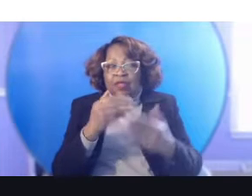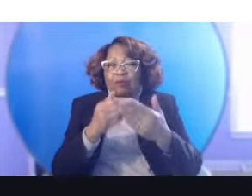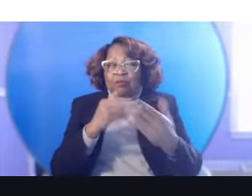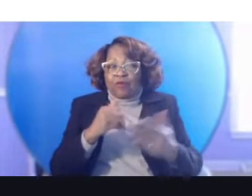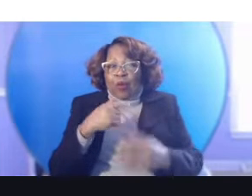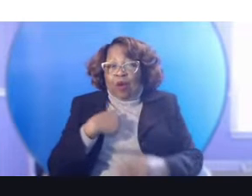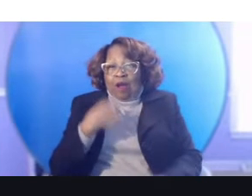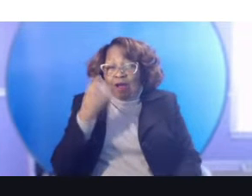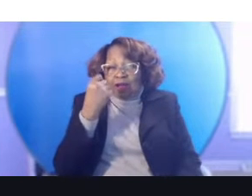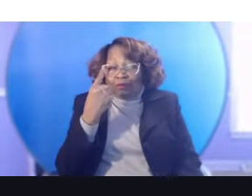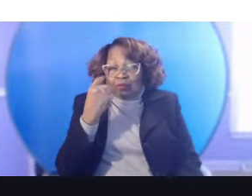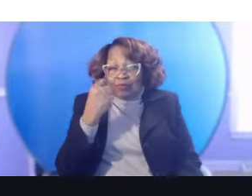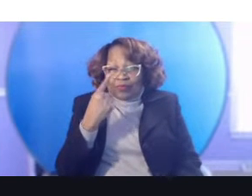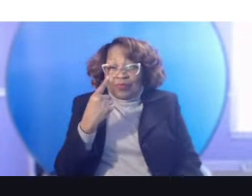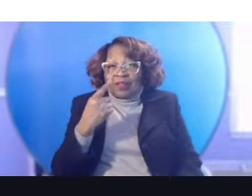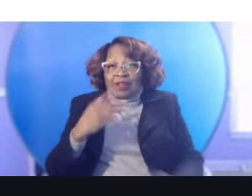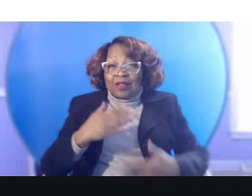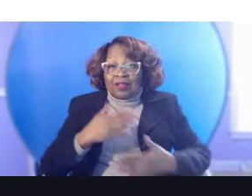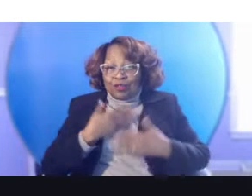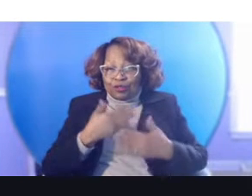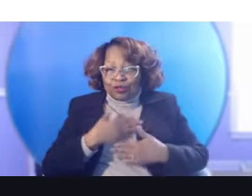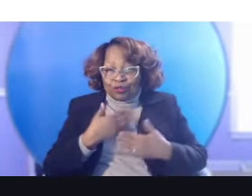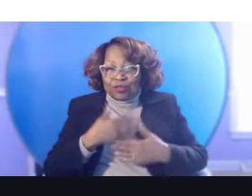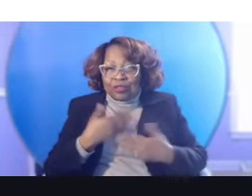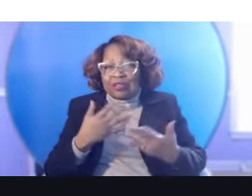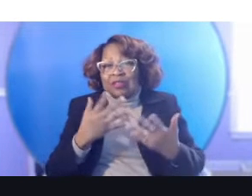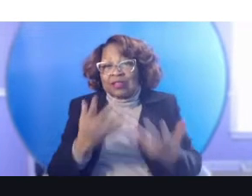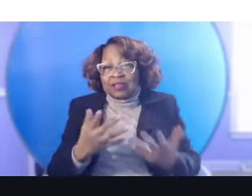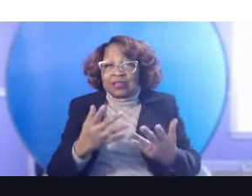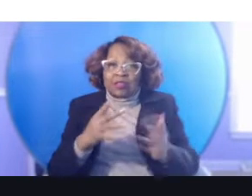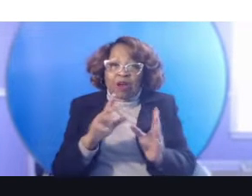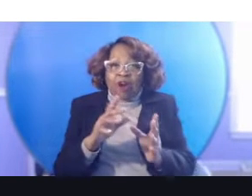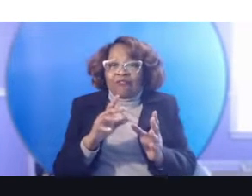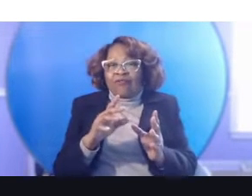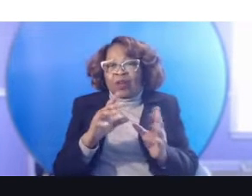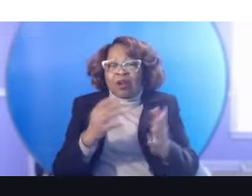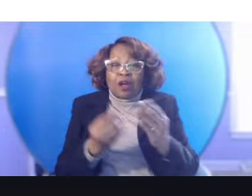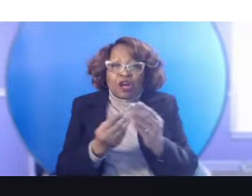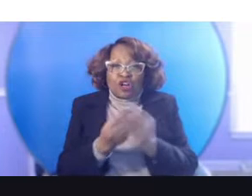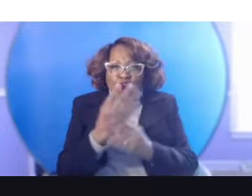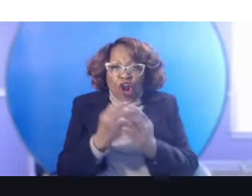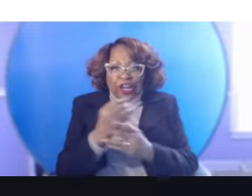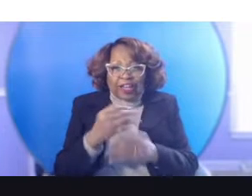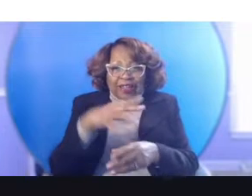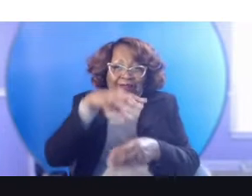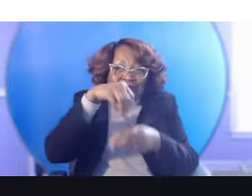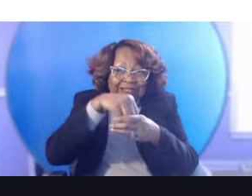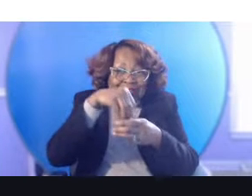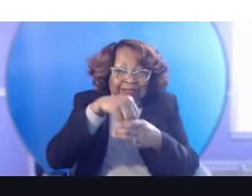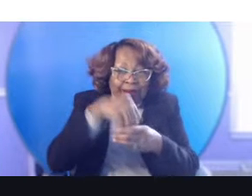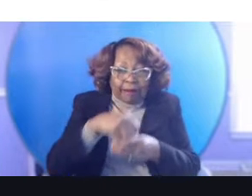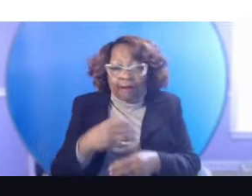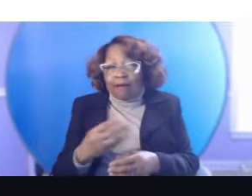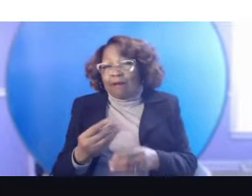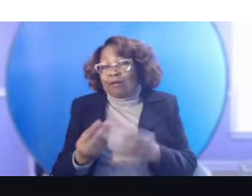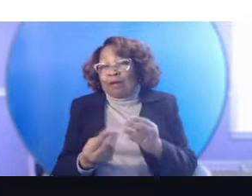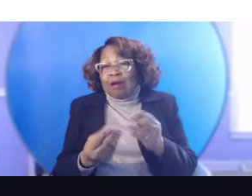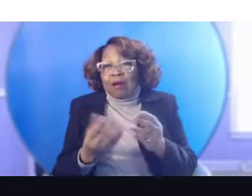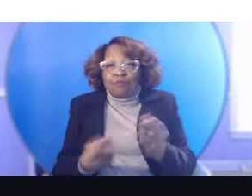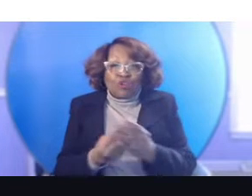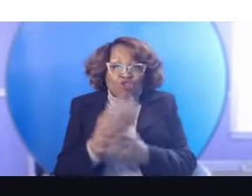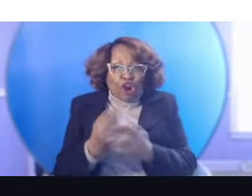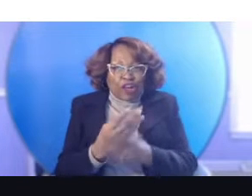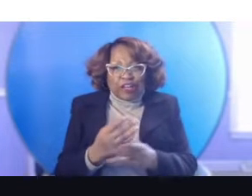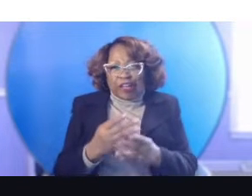joys of inter-gardening, um, vertical gardening, indoor, uh, gardening with, with, um,